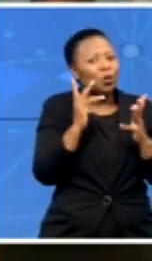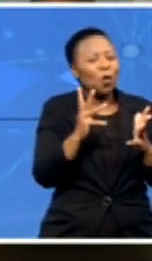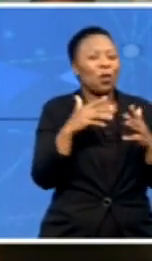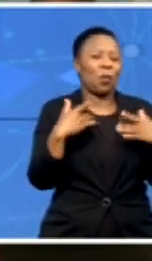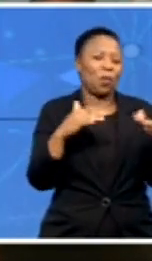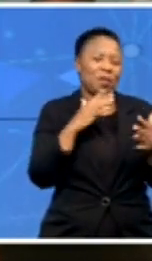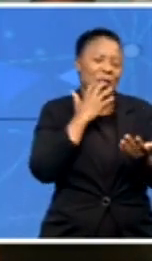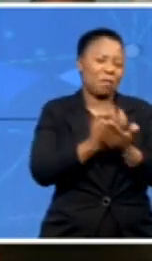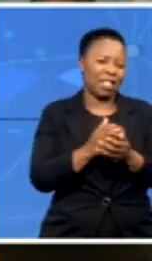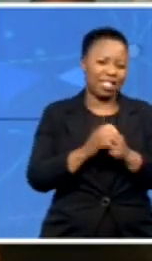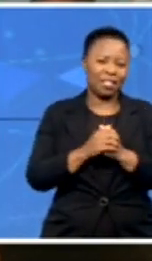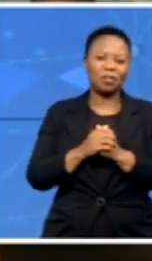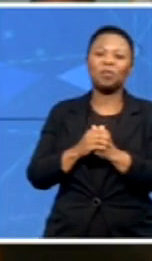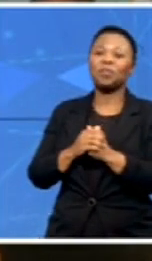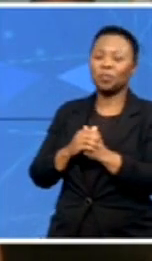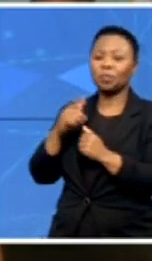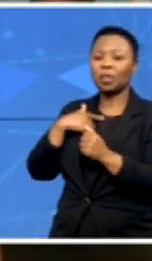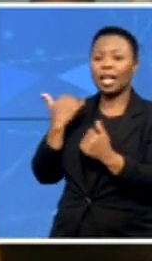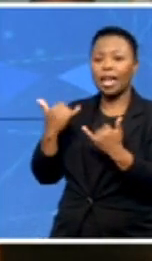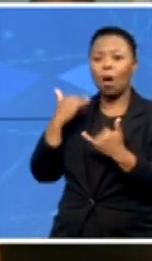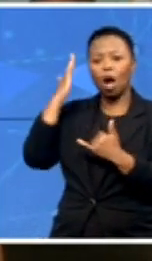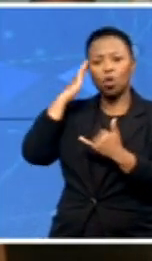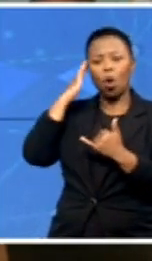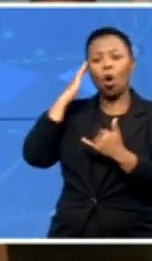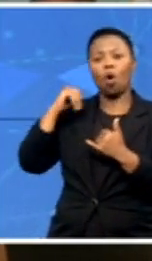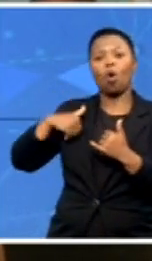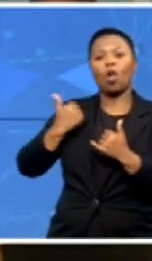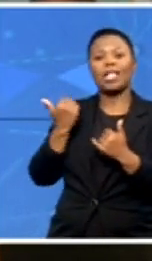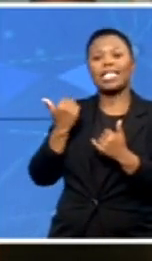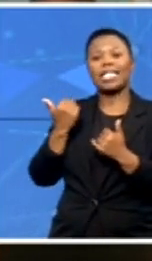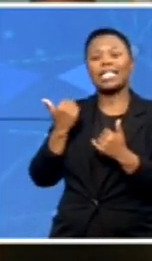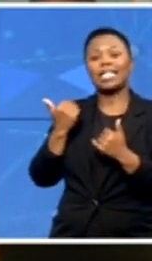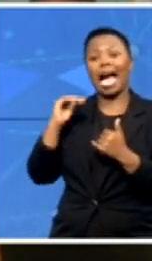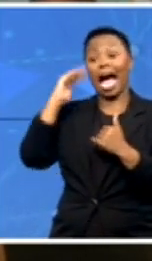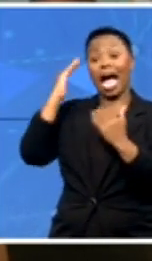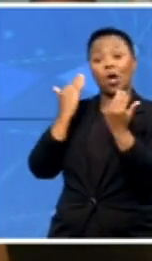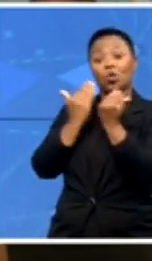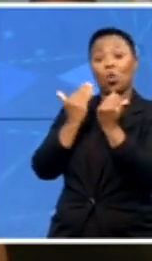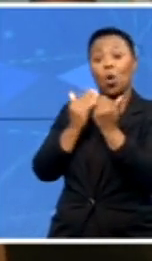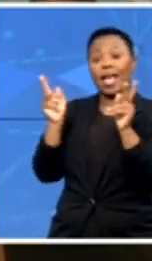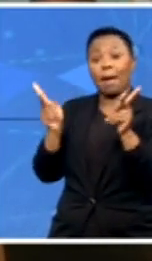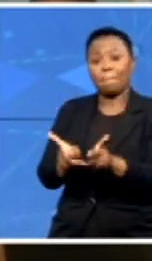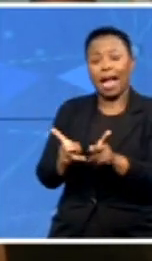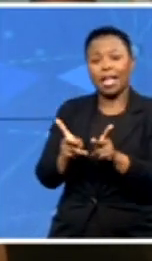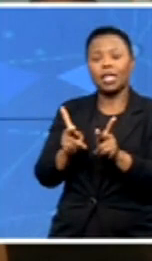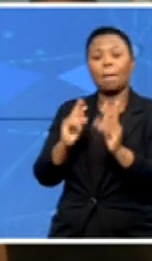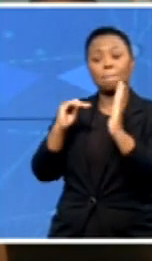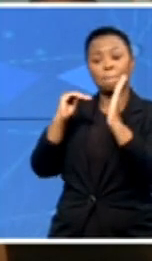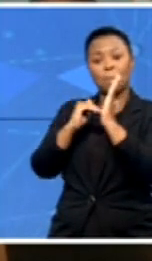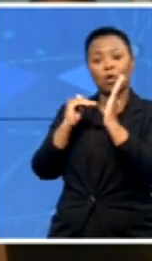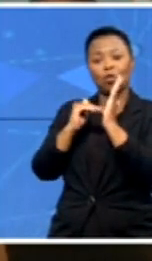Kimberley Girls High School. And last week, when I attended that Matric Awards year in Kimberley,